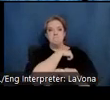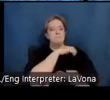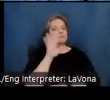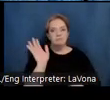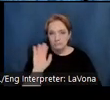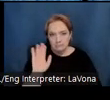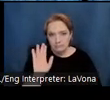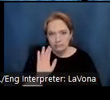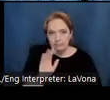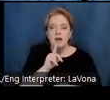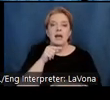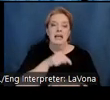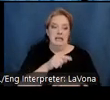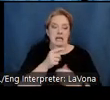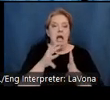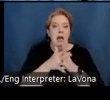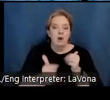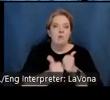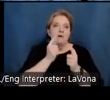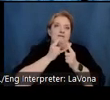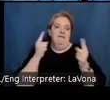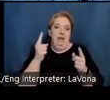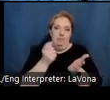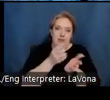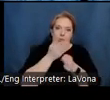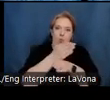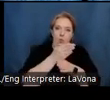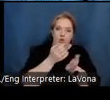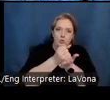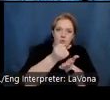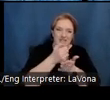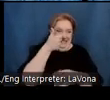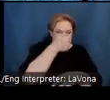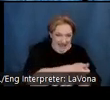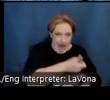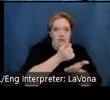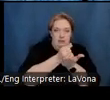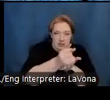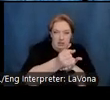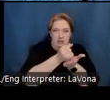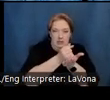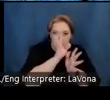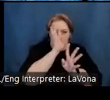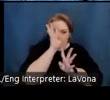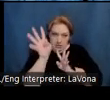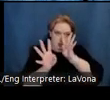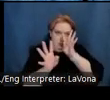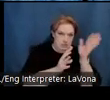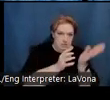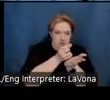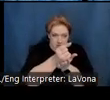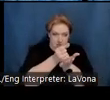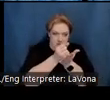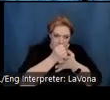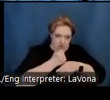most celebrated woodworker used his own hands, his own tools, and his own imagination to create a